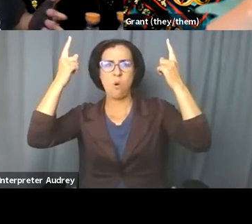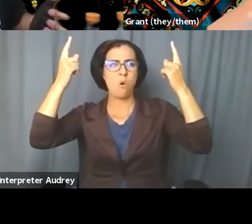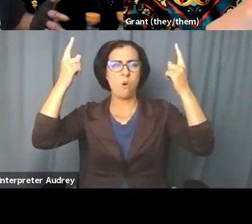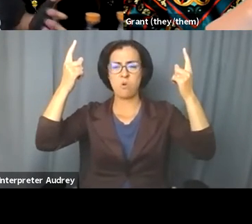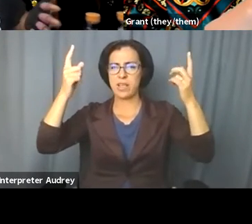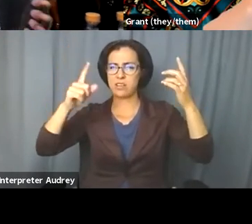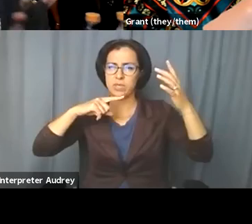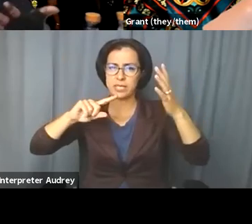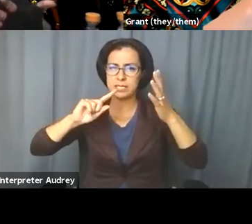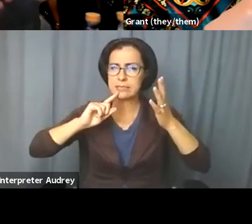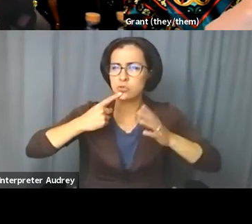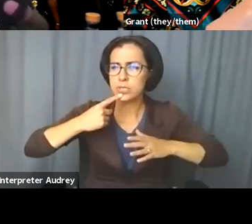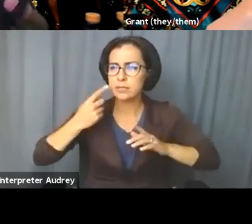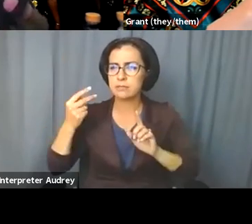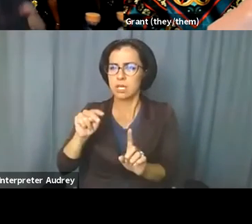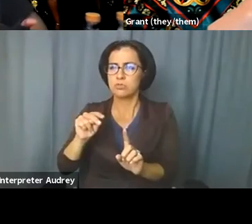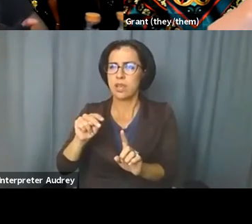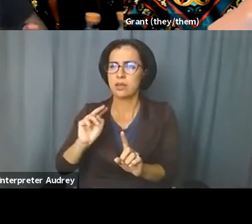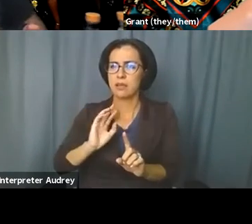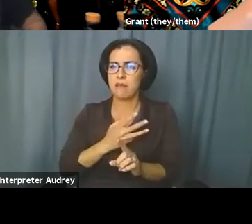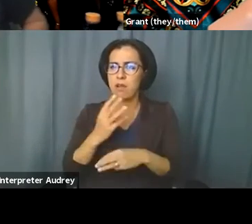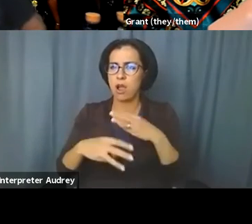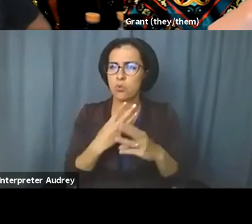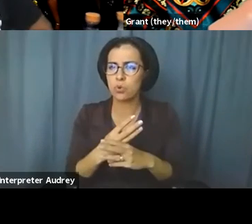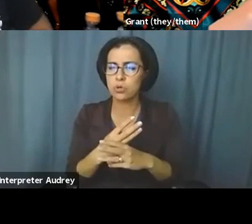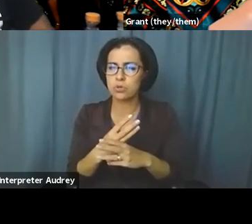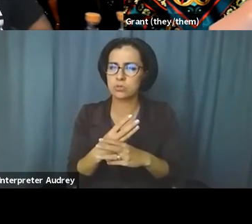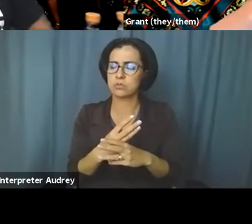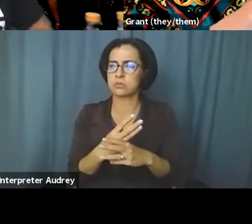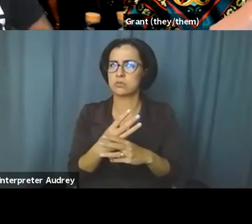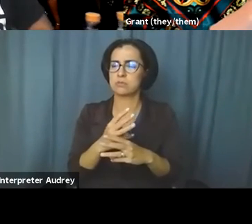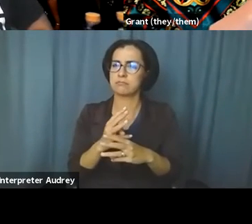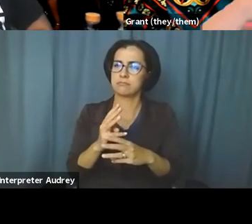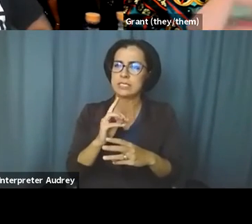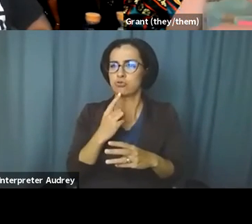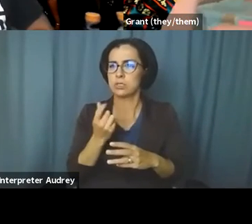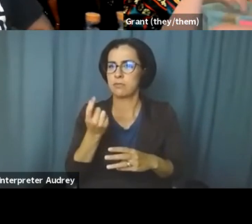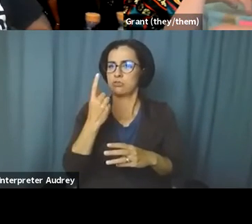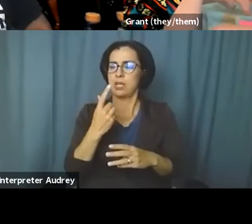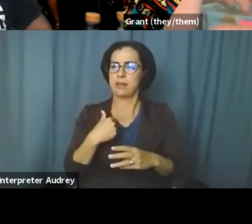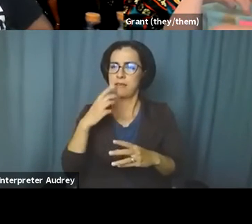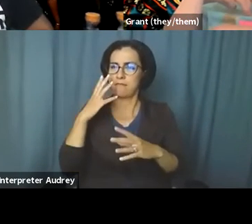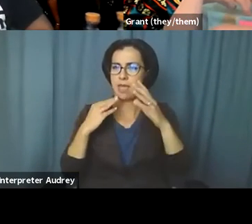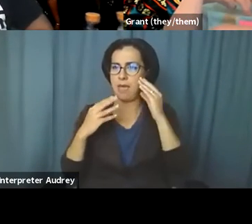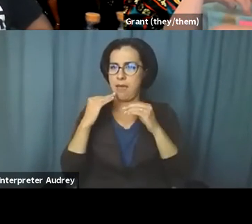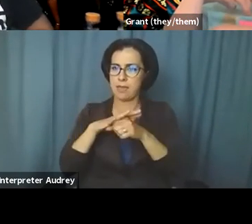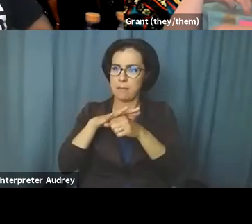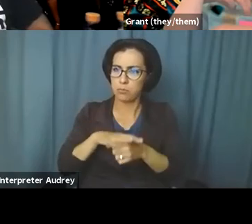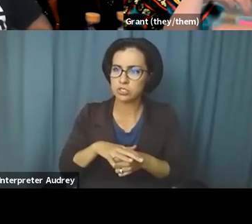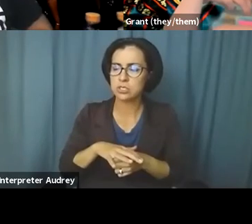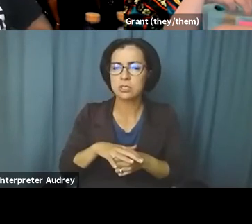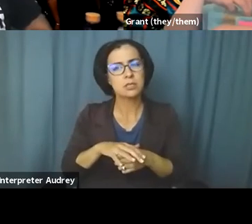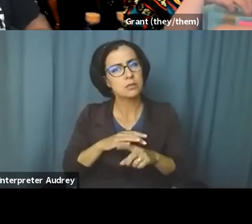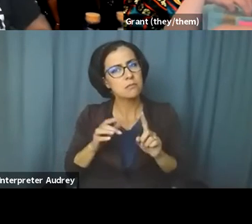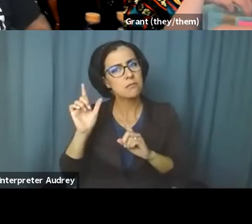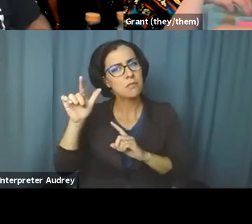understanding of where, of what type of, um, oppression I was surviving through. Um, but as the years have passed, I've